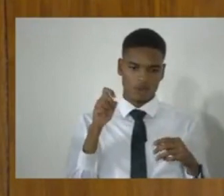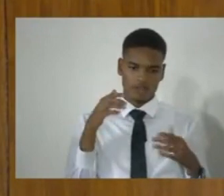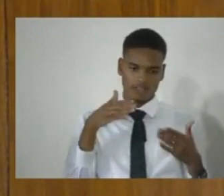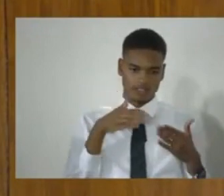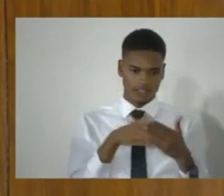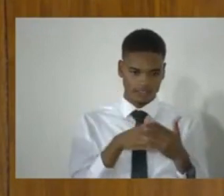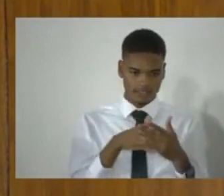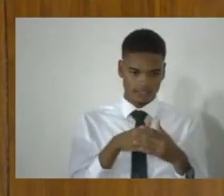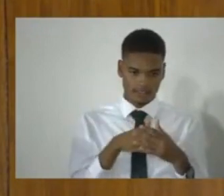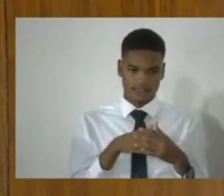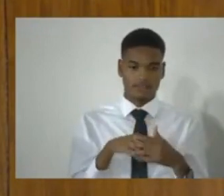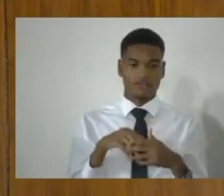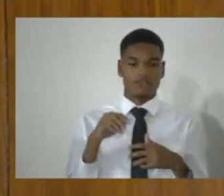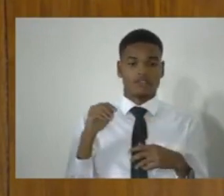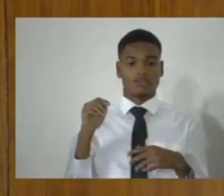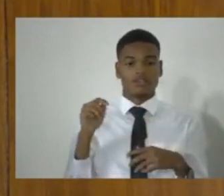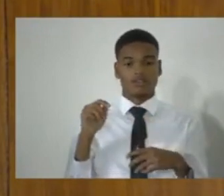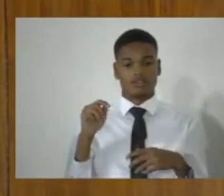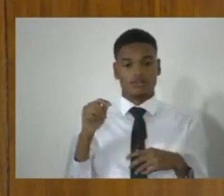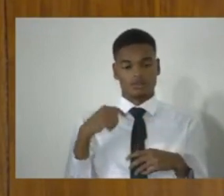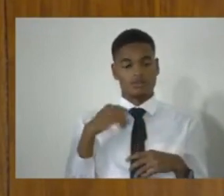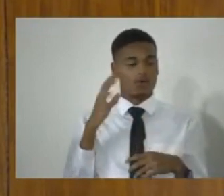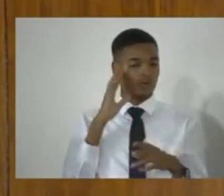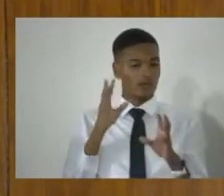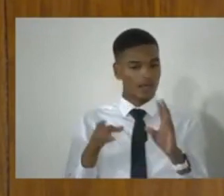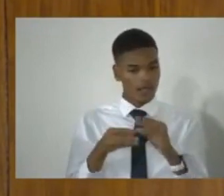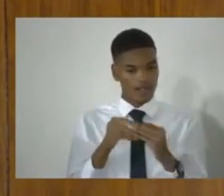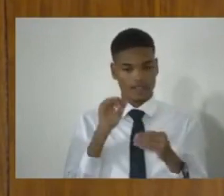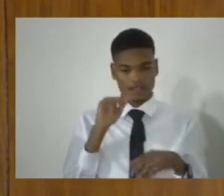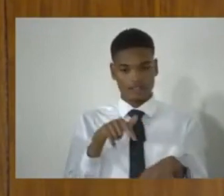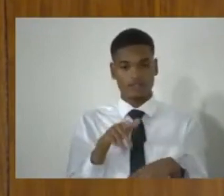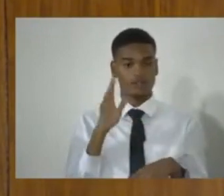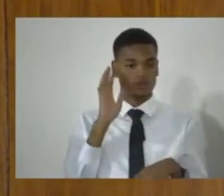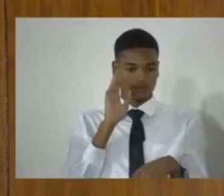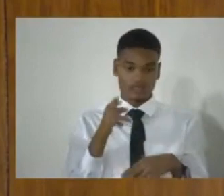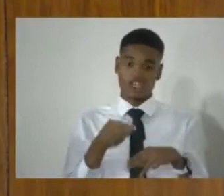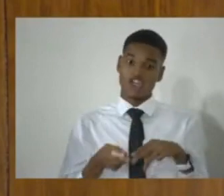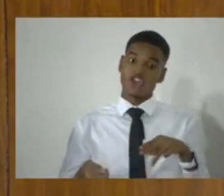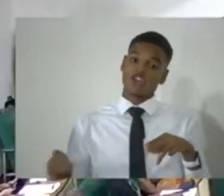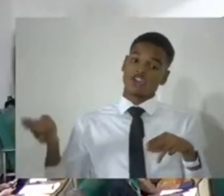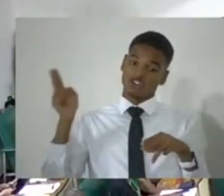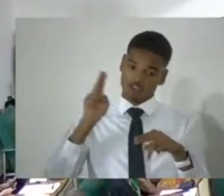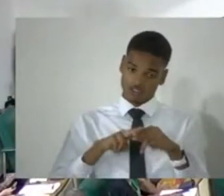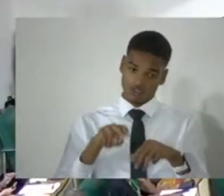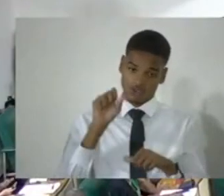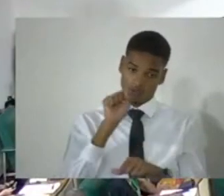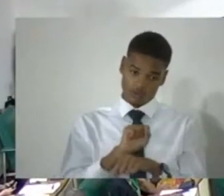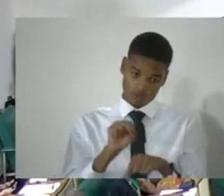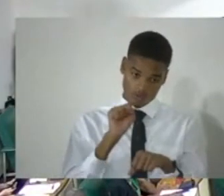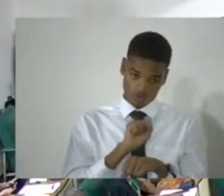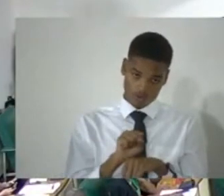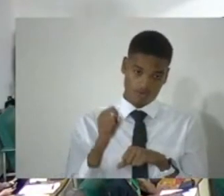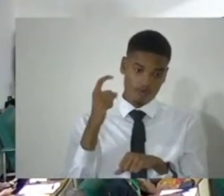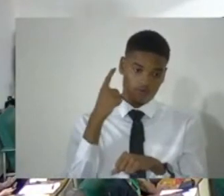I would add that it is going to significantly increase the workload of the Court of Appeal,